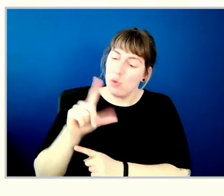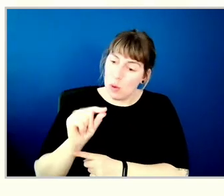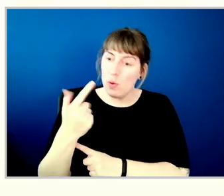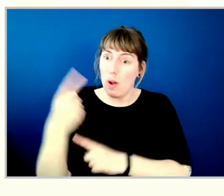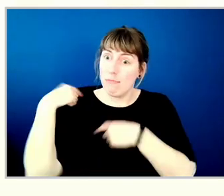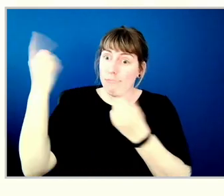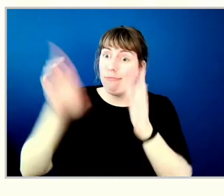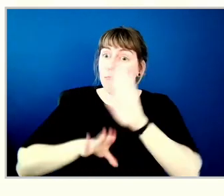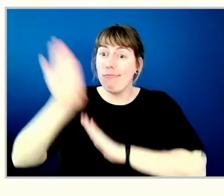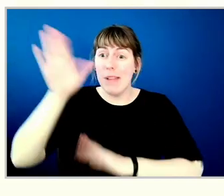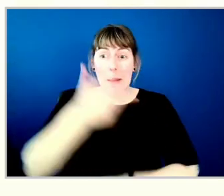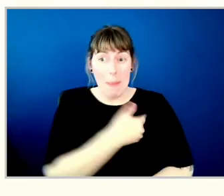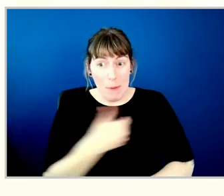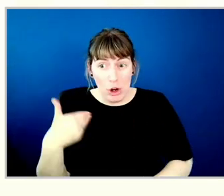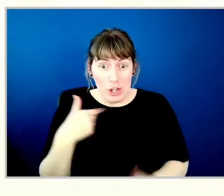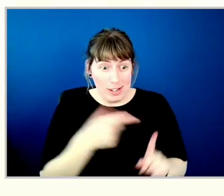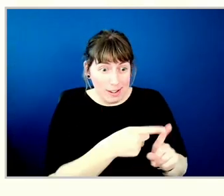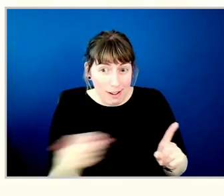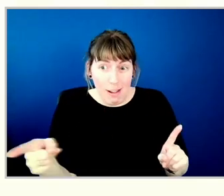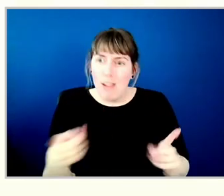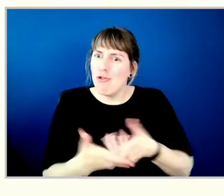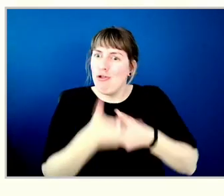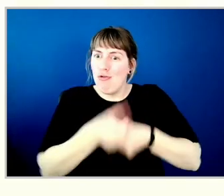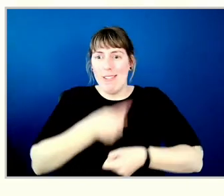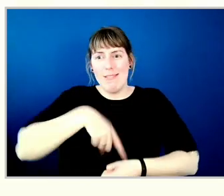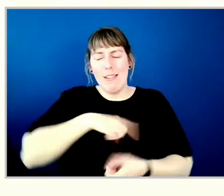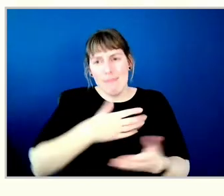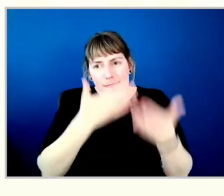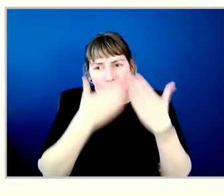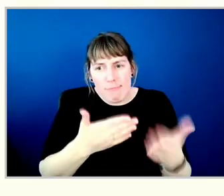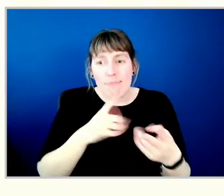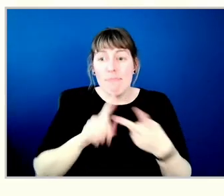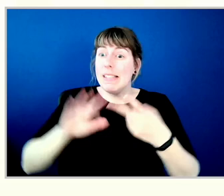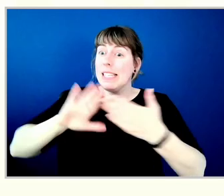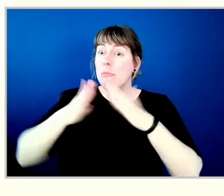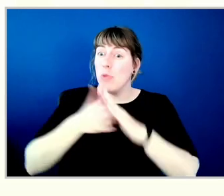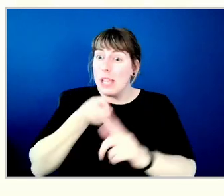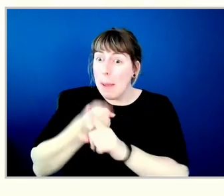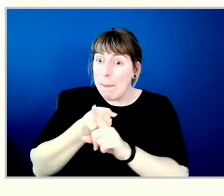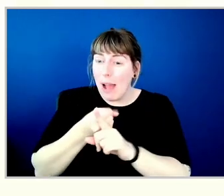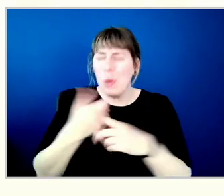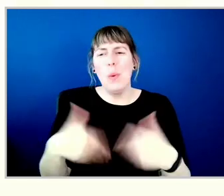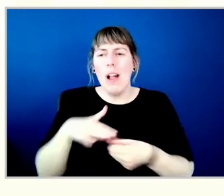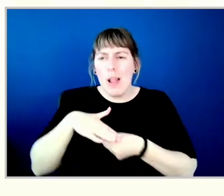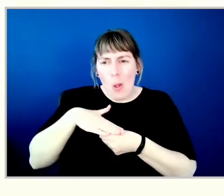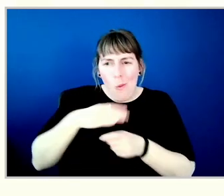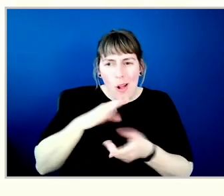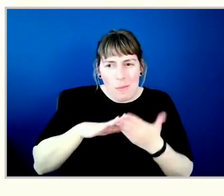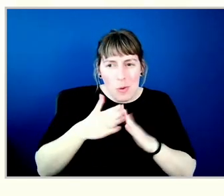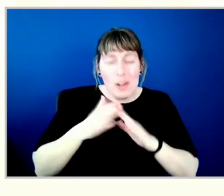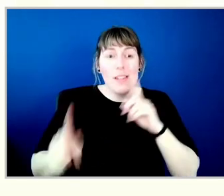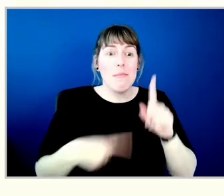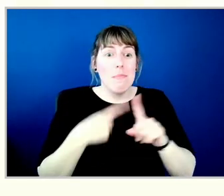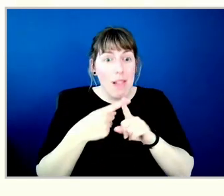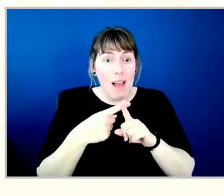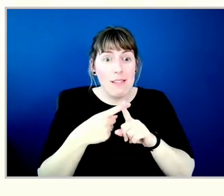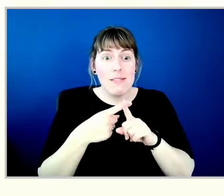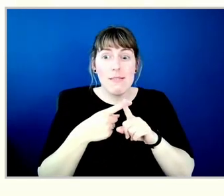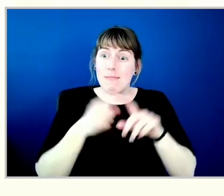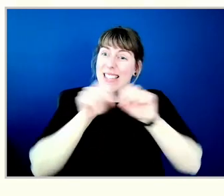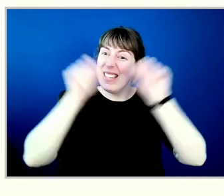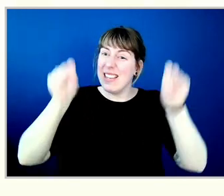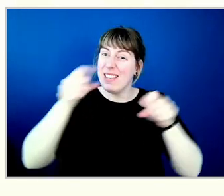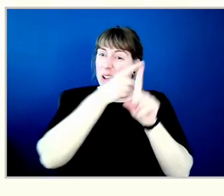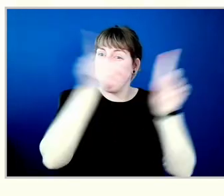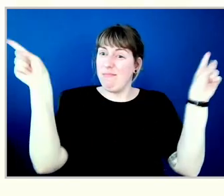our desire to help you and the trust you put in us. Our community impact, both at the local community level and in focusing on system change.